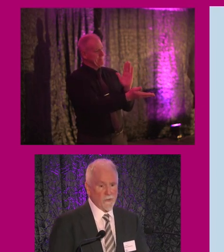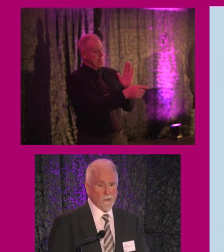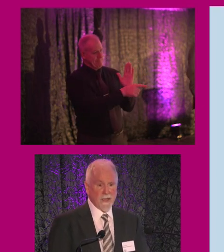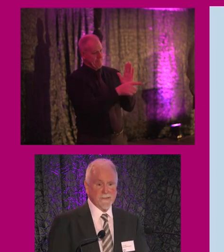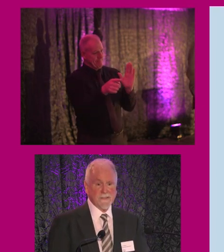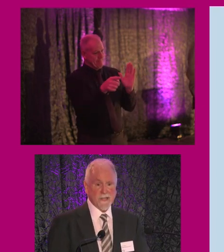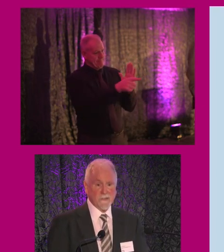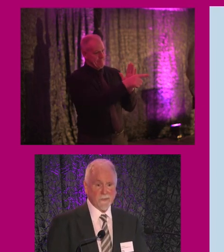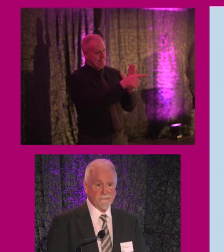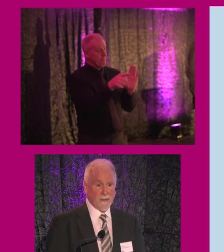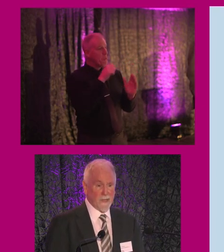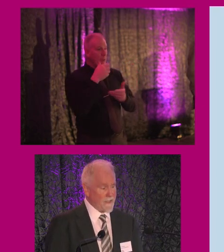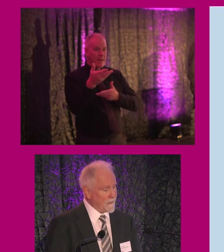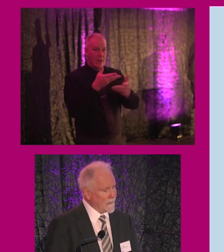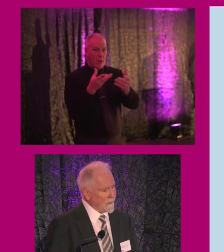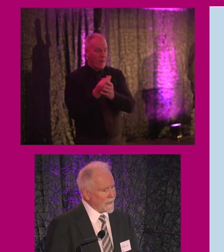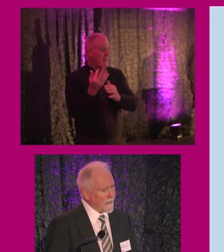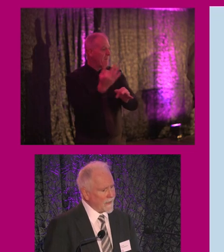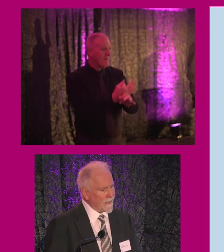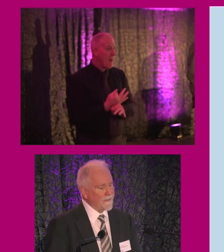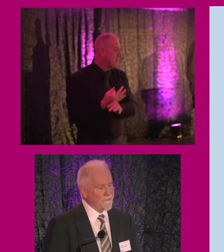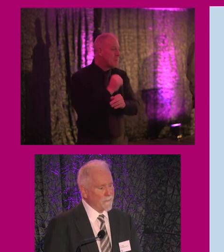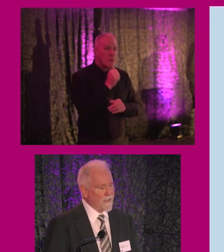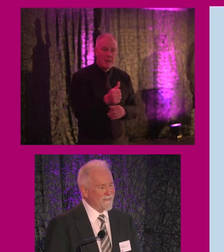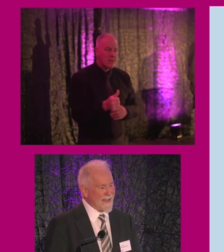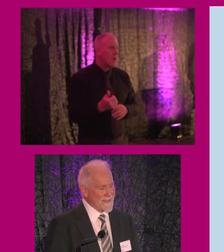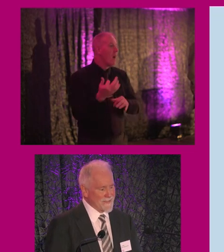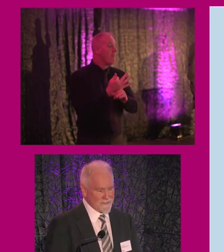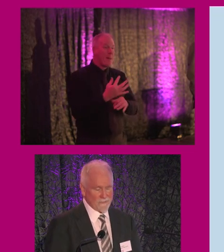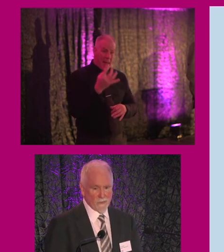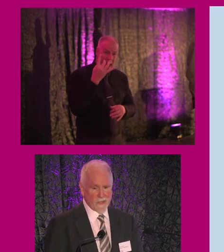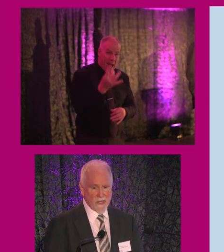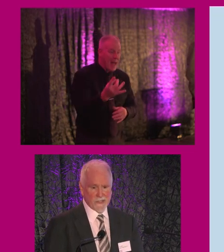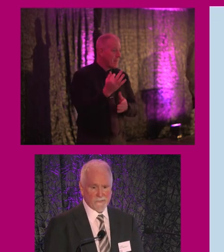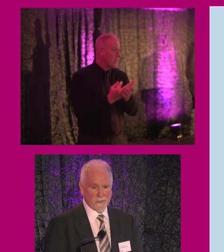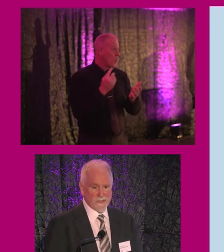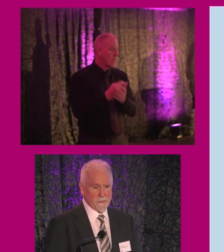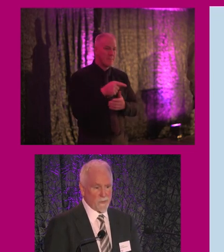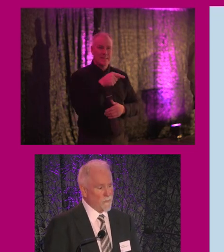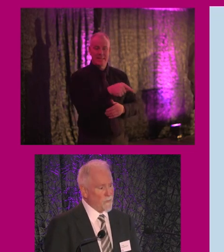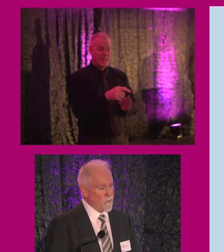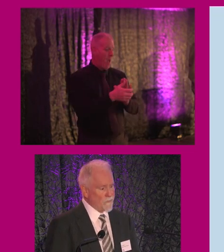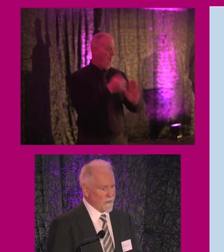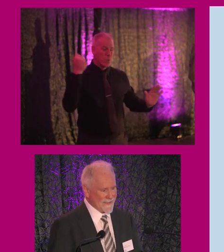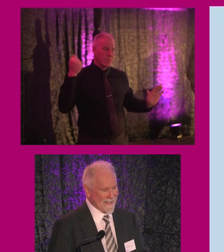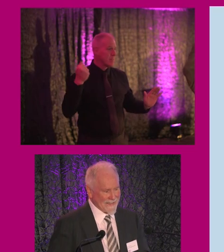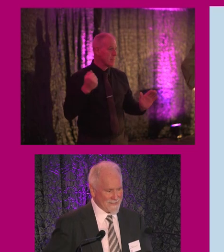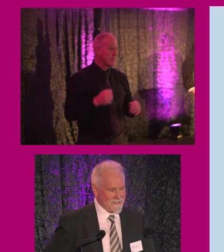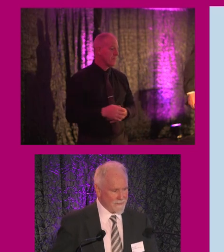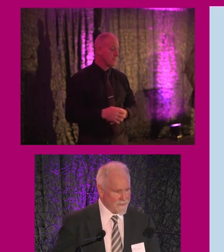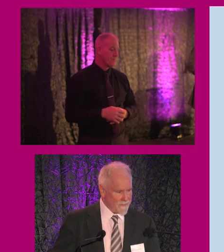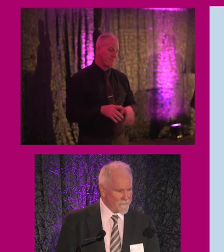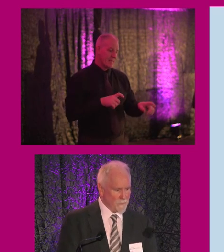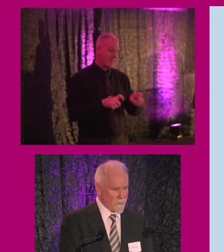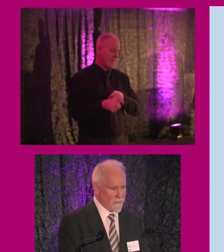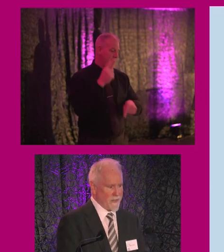No consultation with the family and the family have asked on several occasions for this to be removed. It's